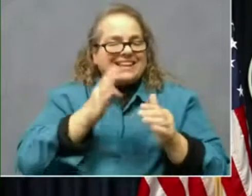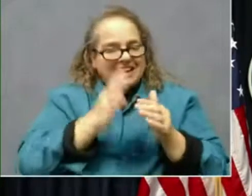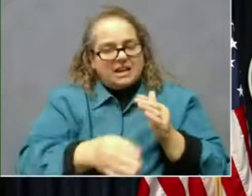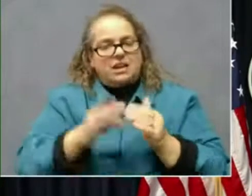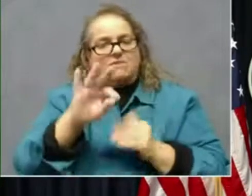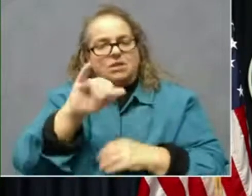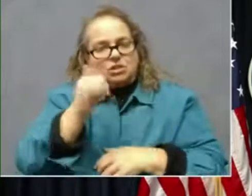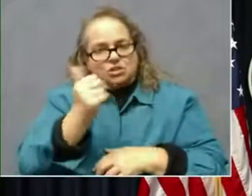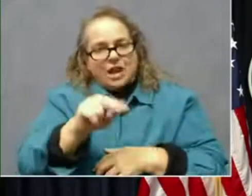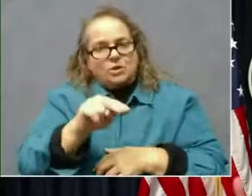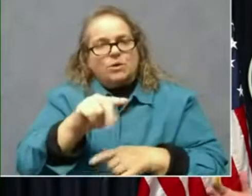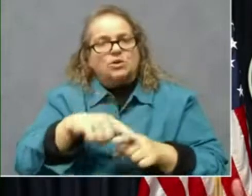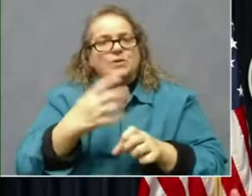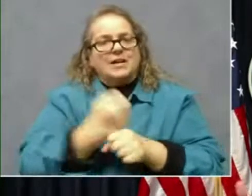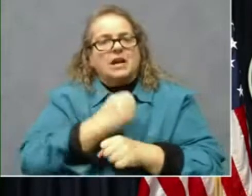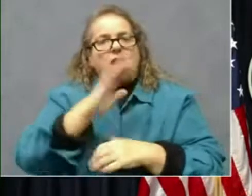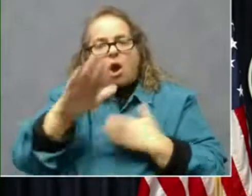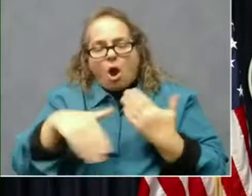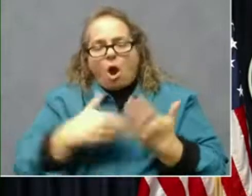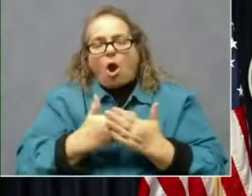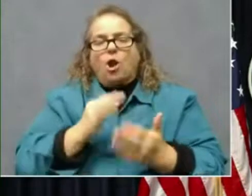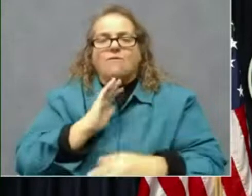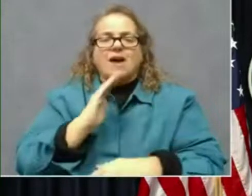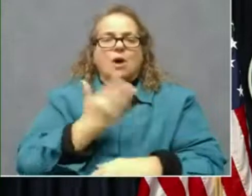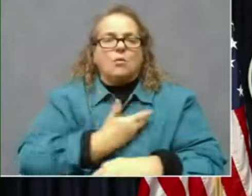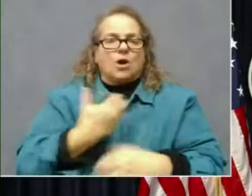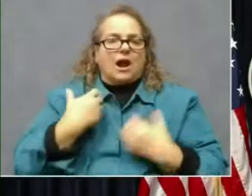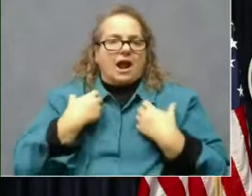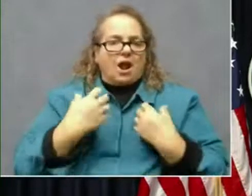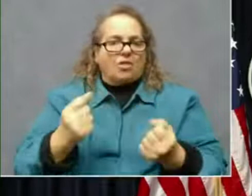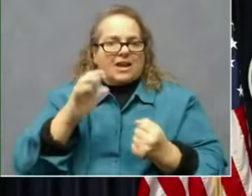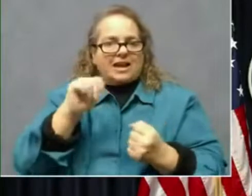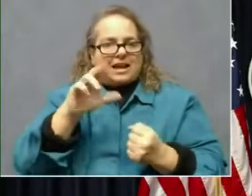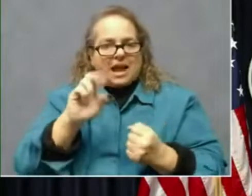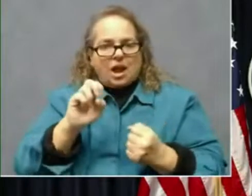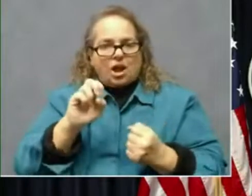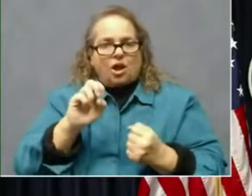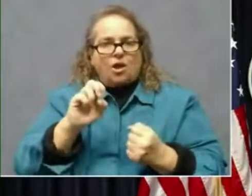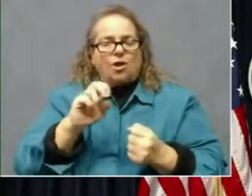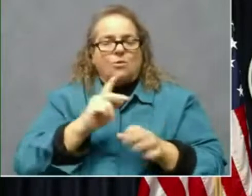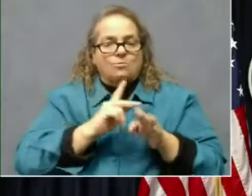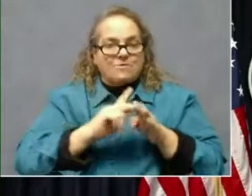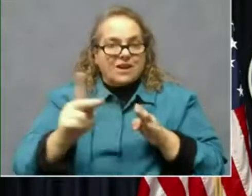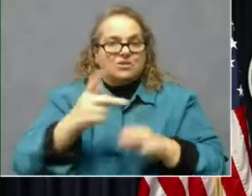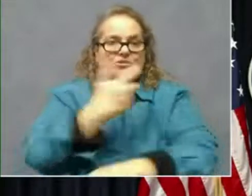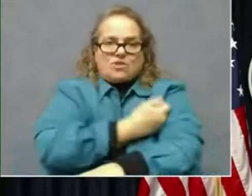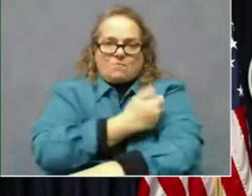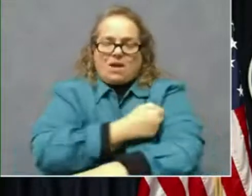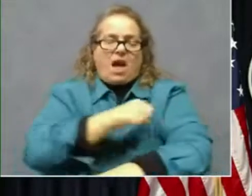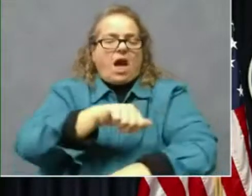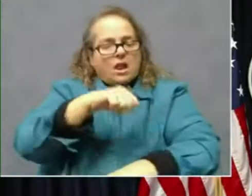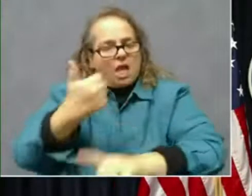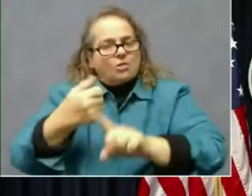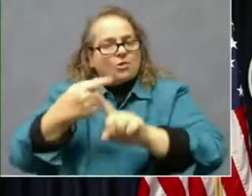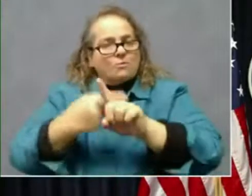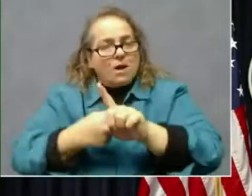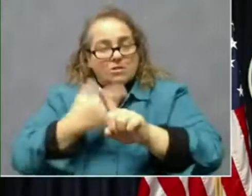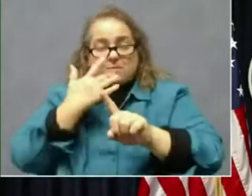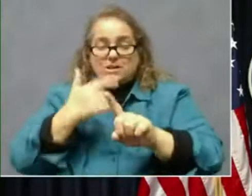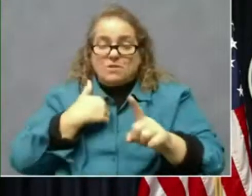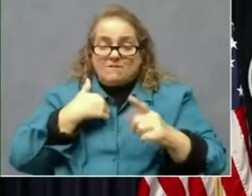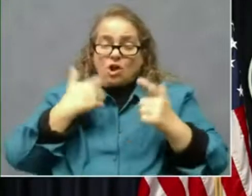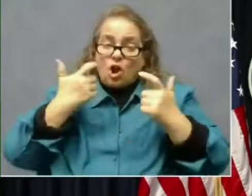professionals, the end of January. So a full another month was always the expectation based on how large the